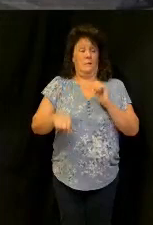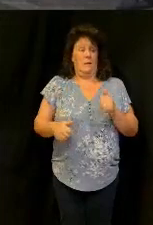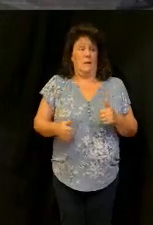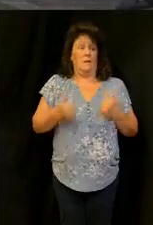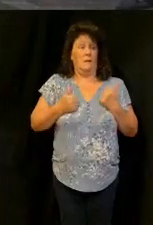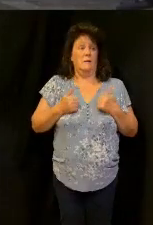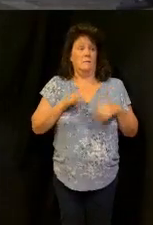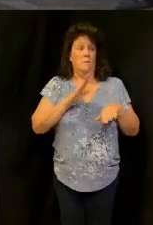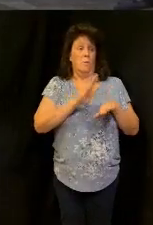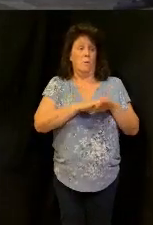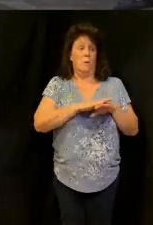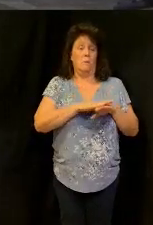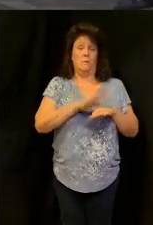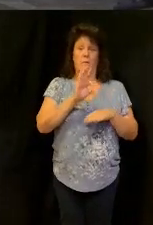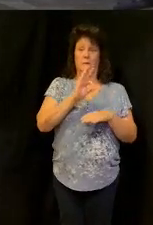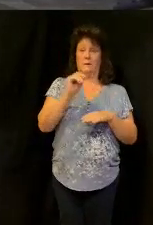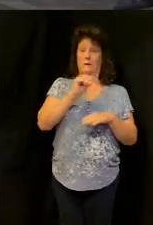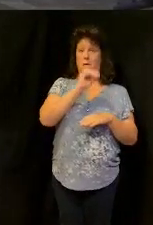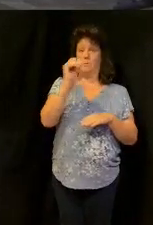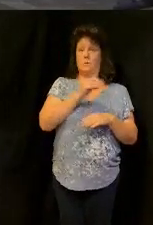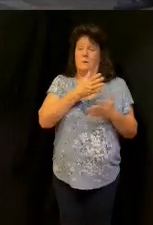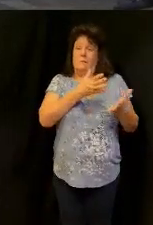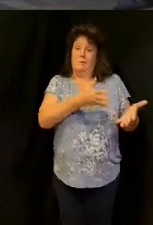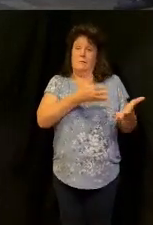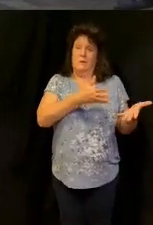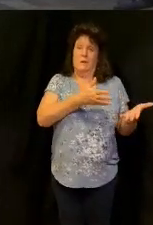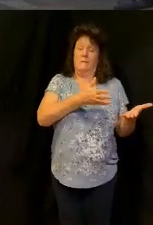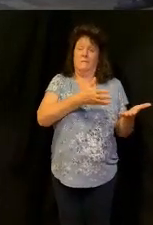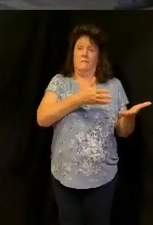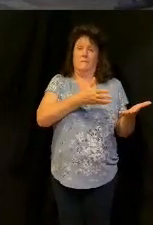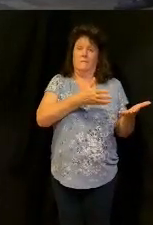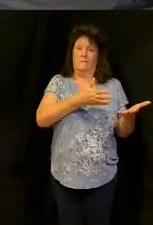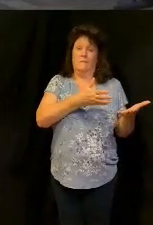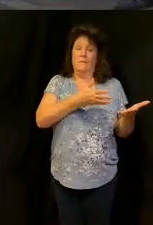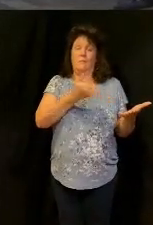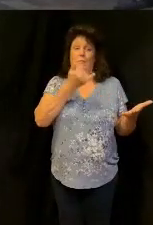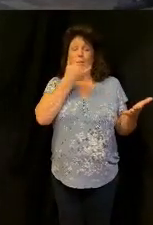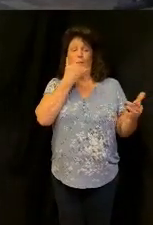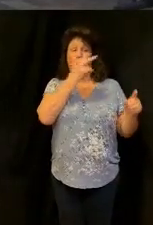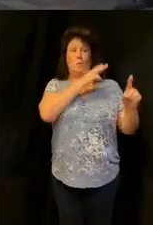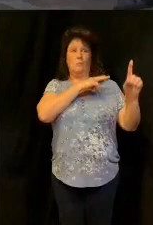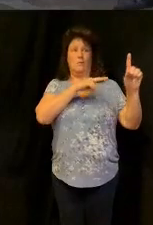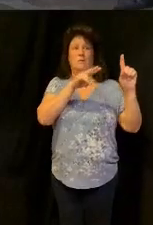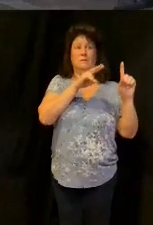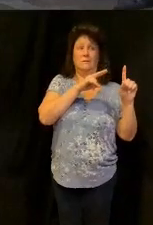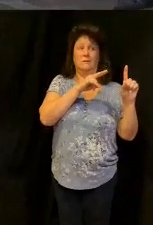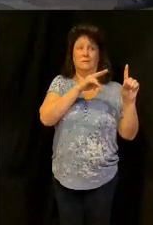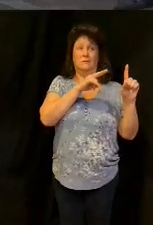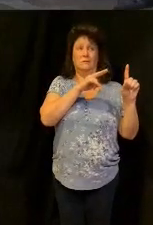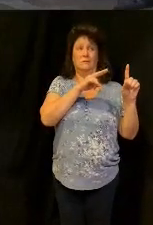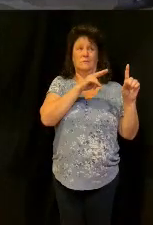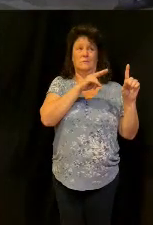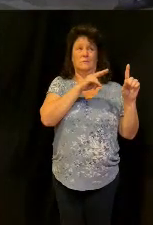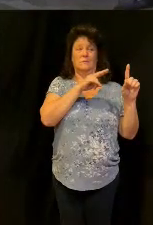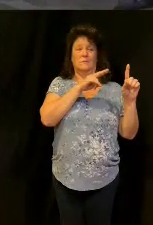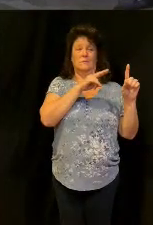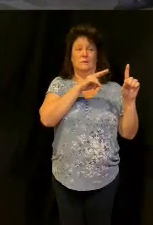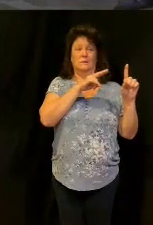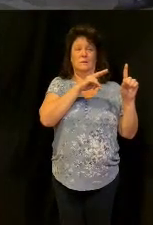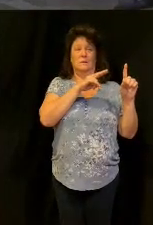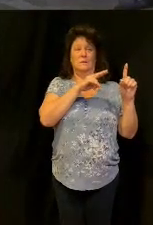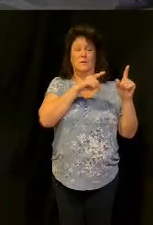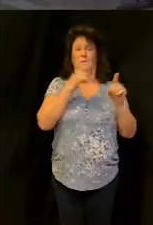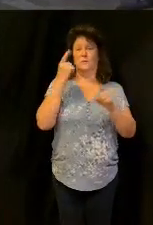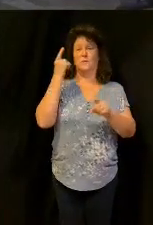there's a right reward this is the last thing on that one so the stewardship keep a right perspective make a right investment and I want you to understand there's a right